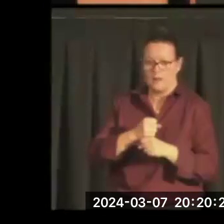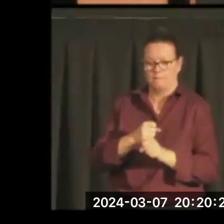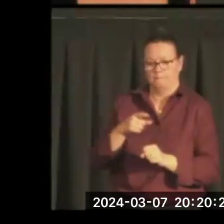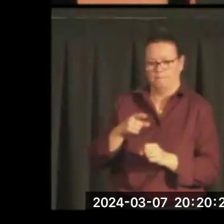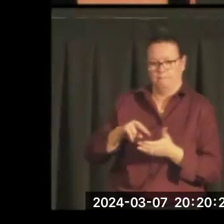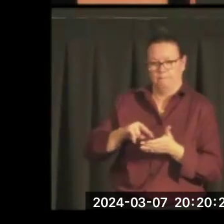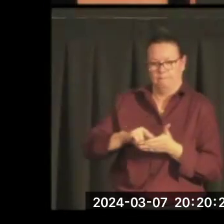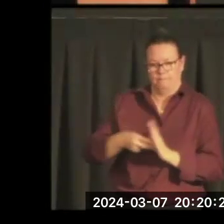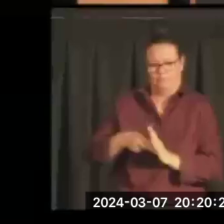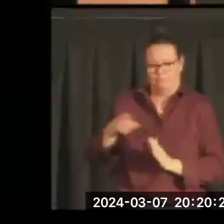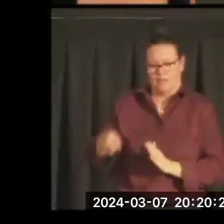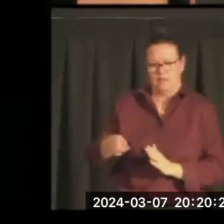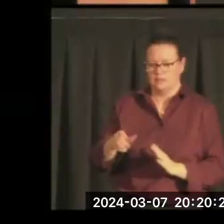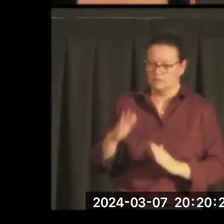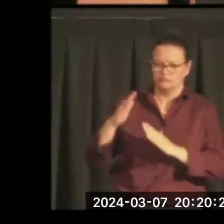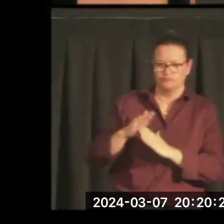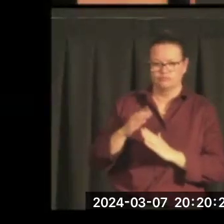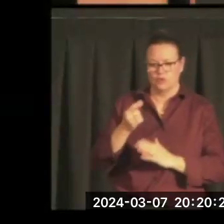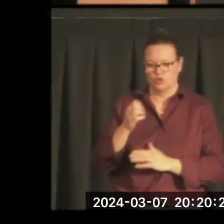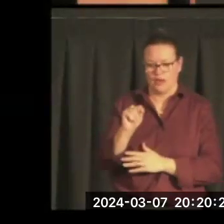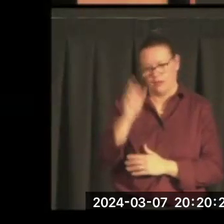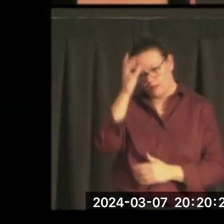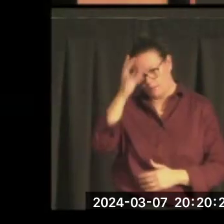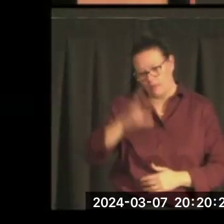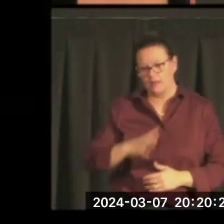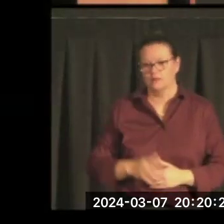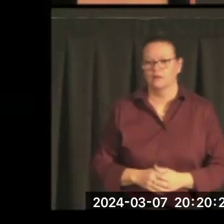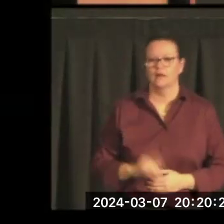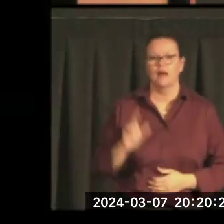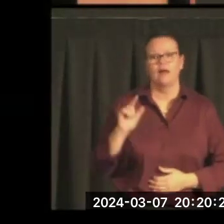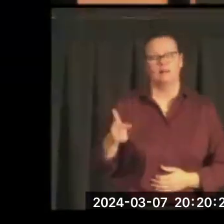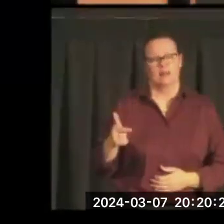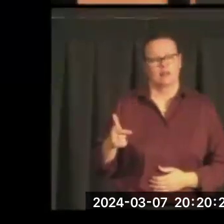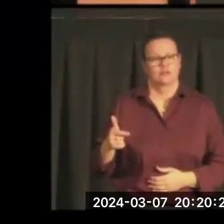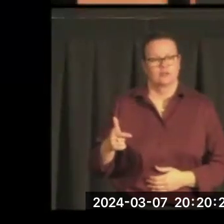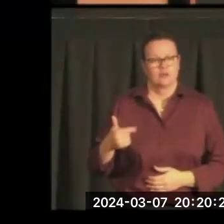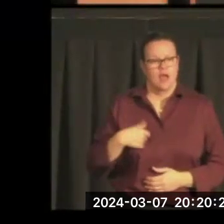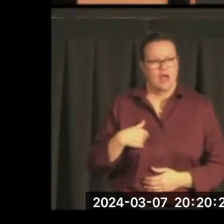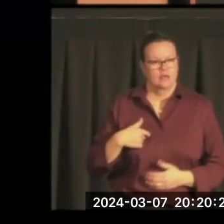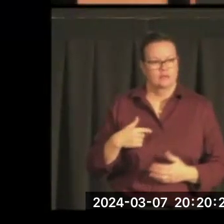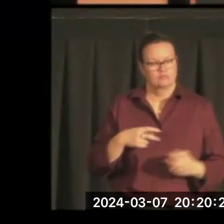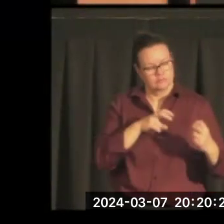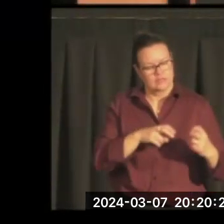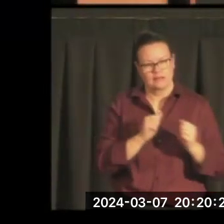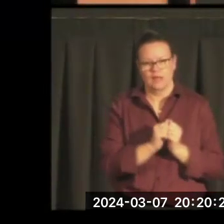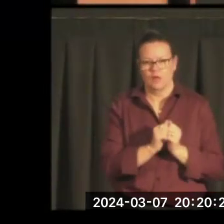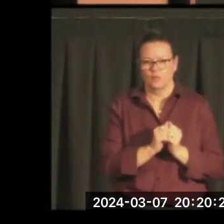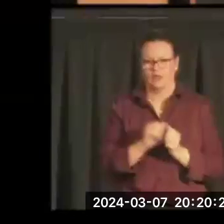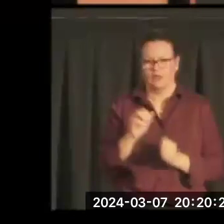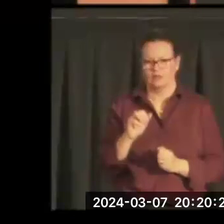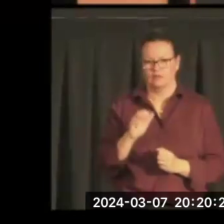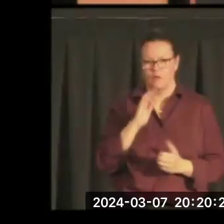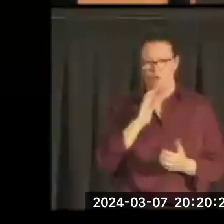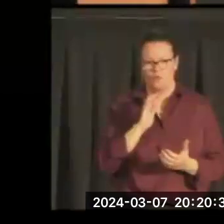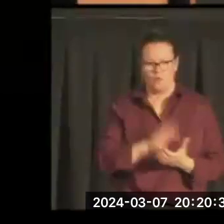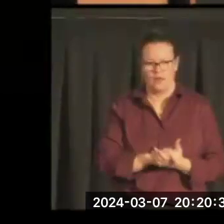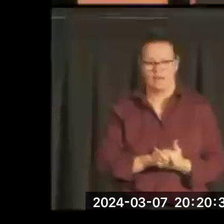Years ago, I spoke after dinner at the embassy in Japan with Maureen. I said, tell me, what do you think his greatest contribution to public